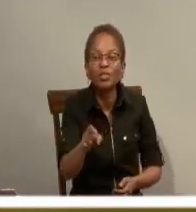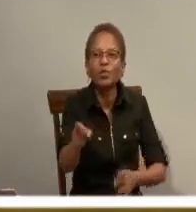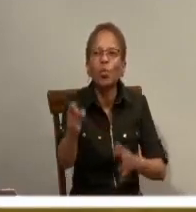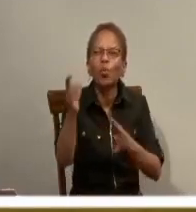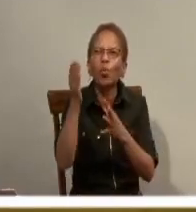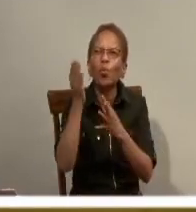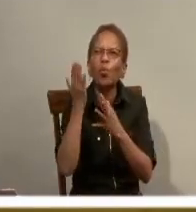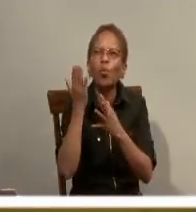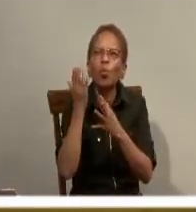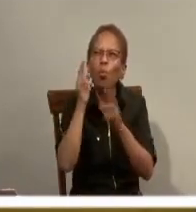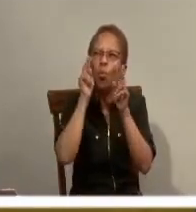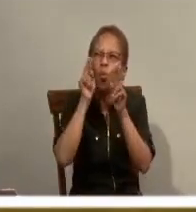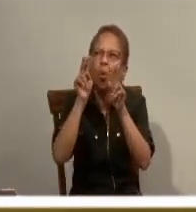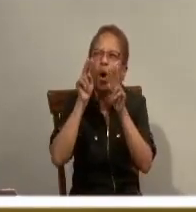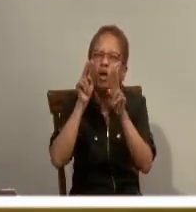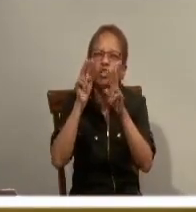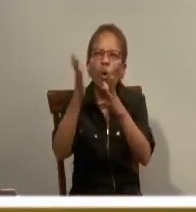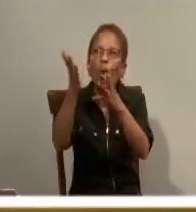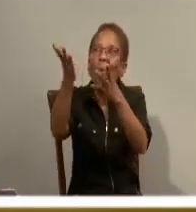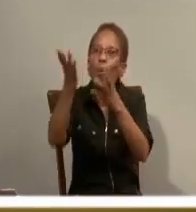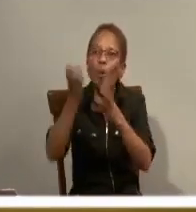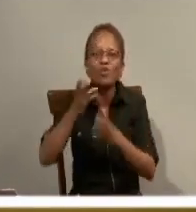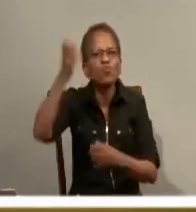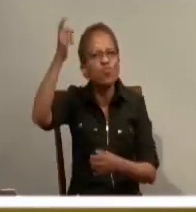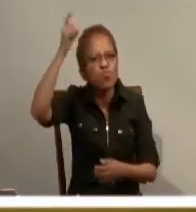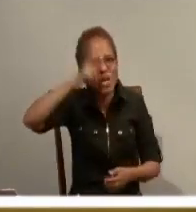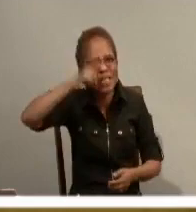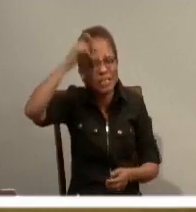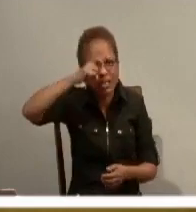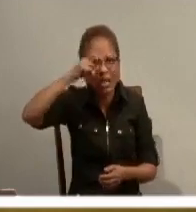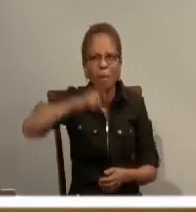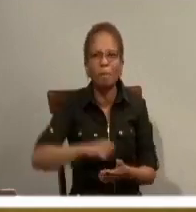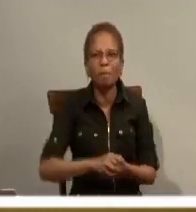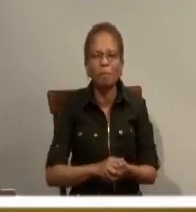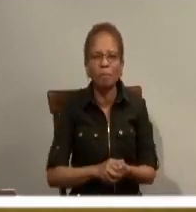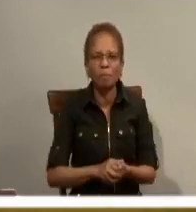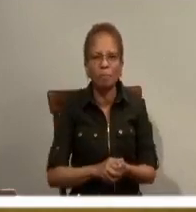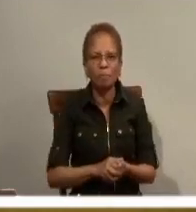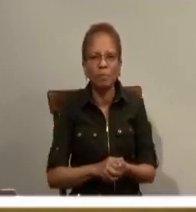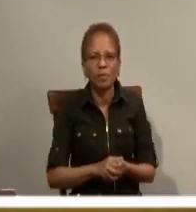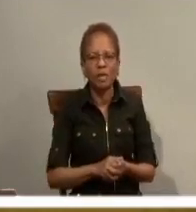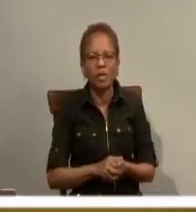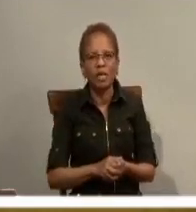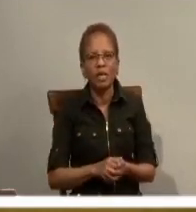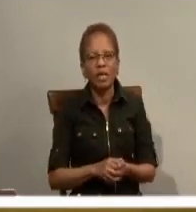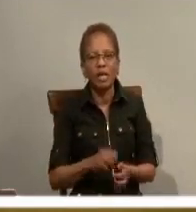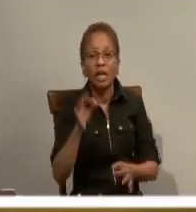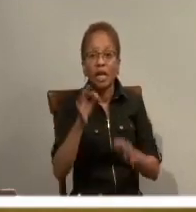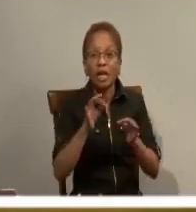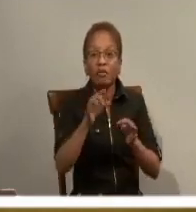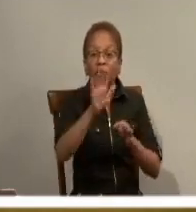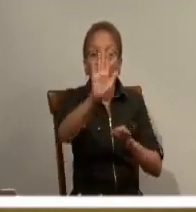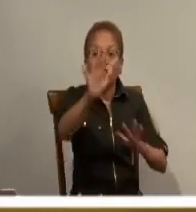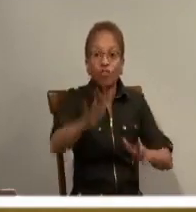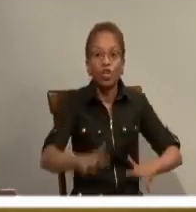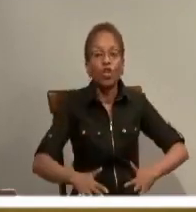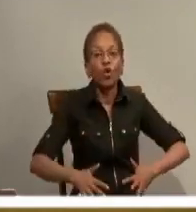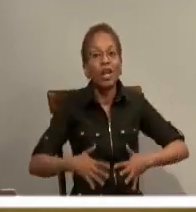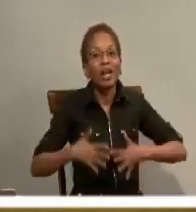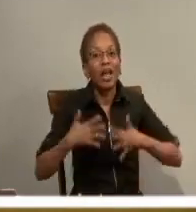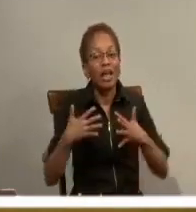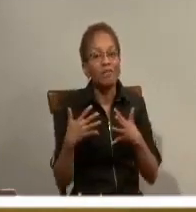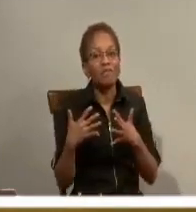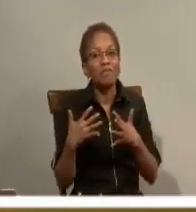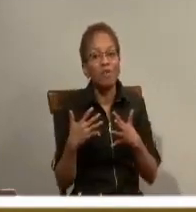In other words, if you live a life where the inner life is at the very fore of your life,